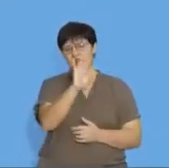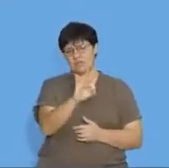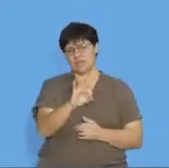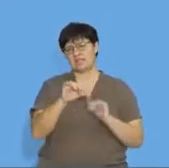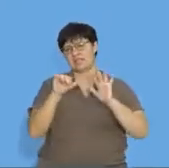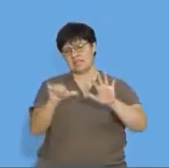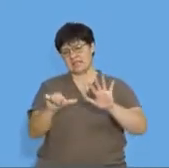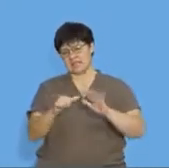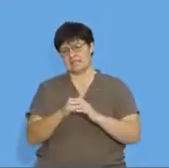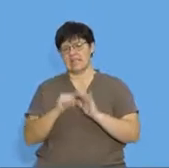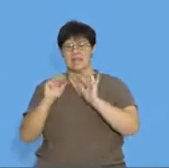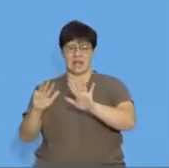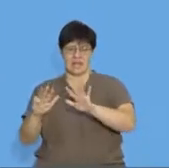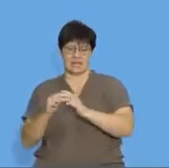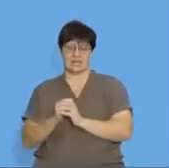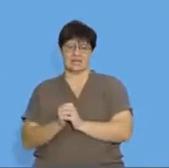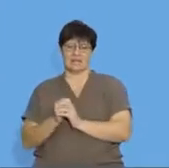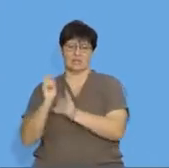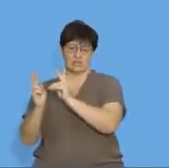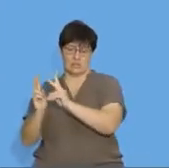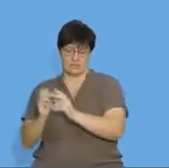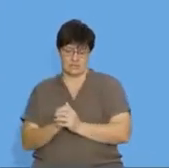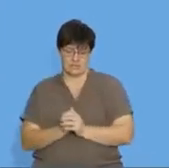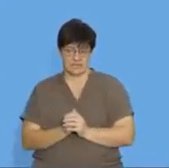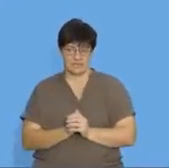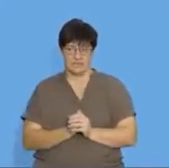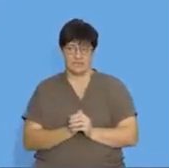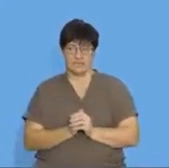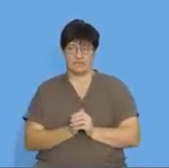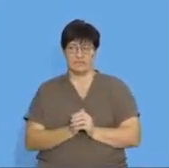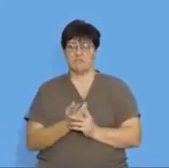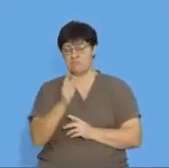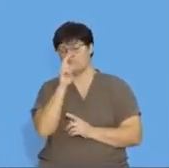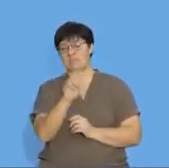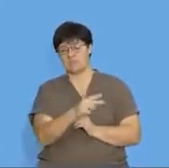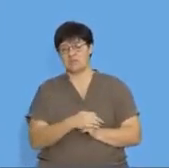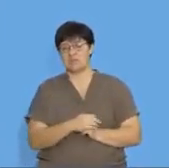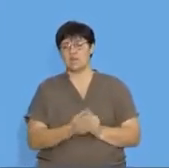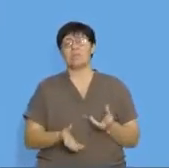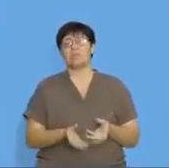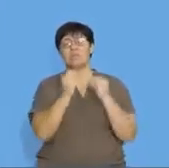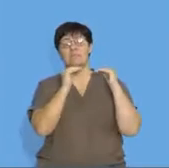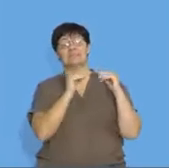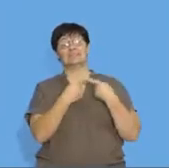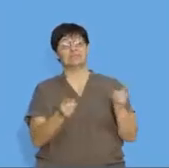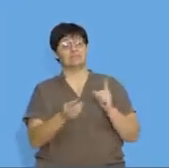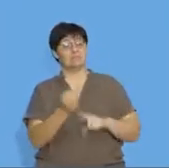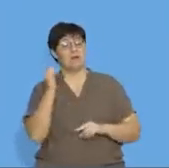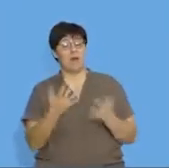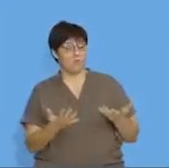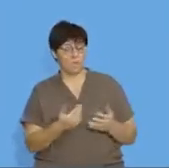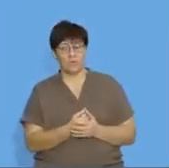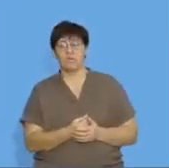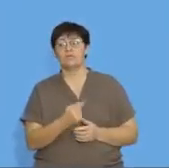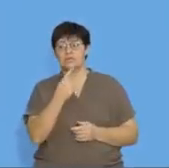3, 6, 9, 12, I can see that I could find the common difference by